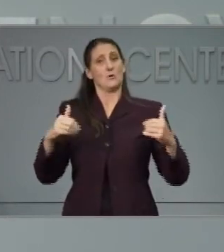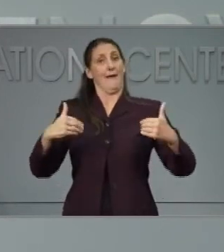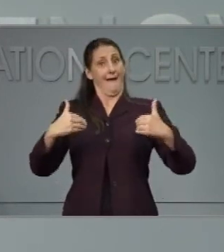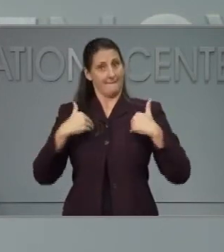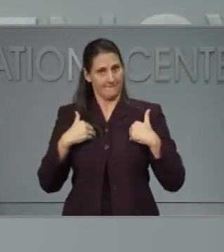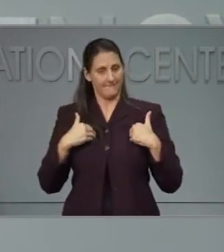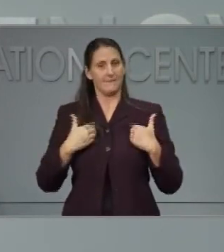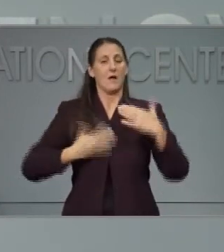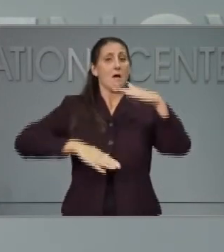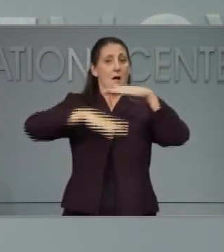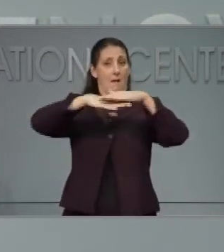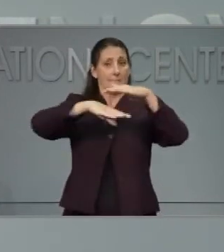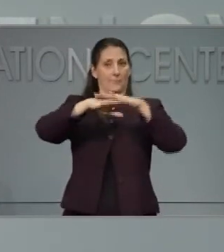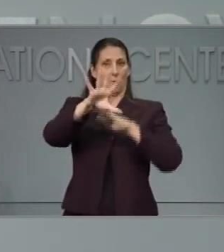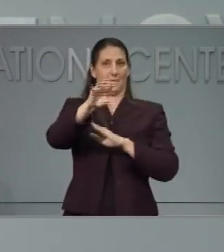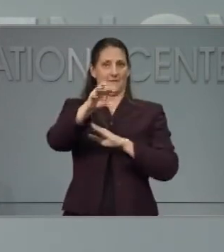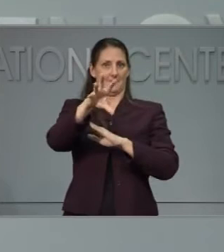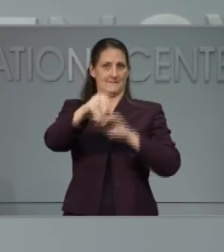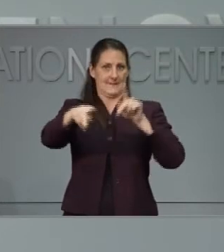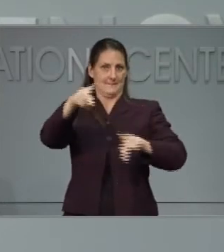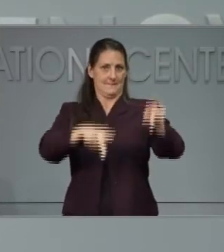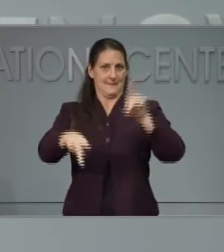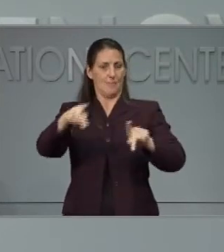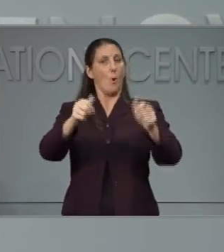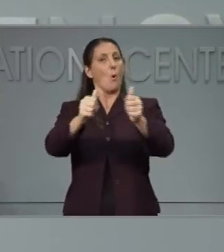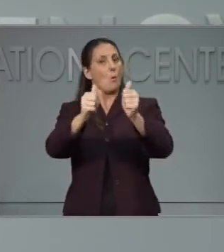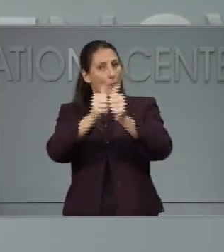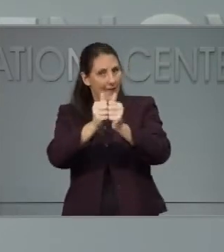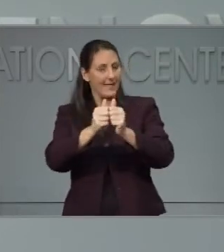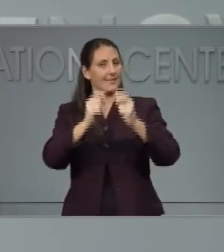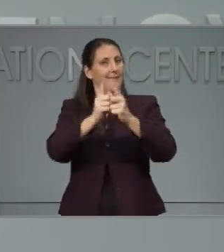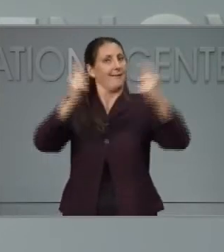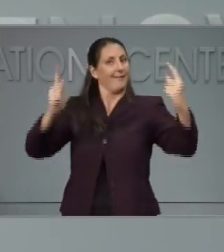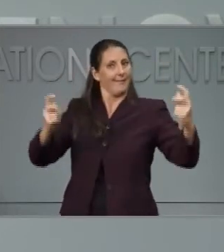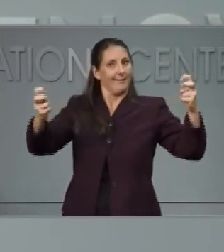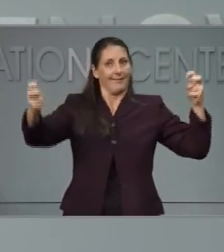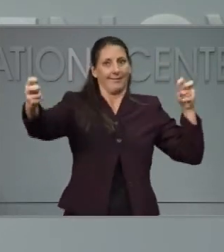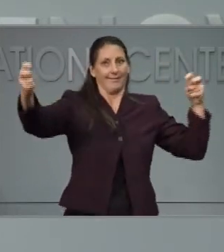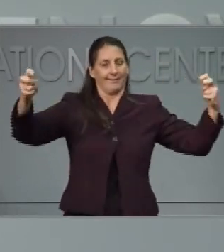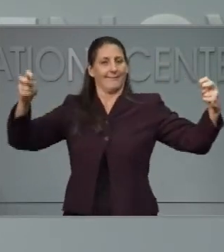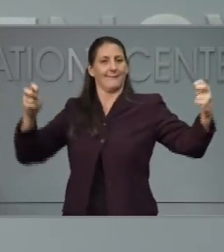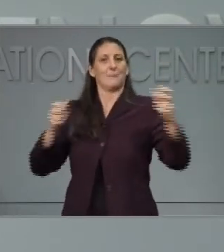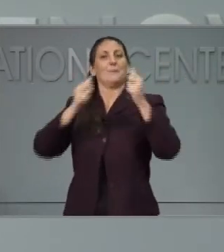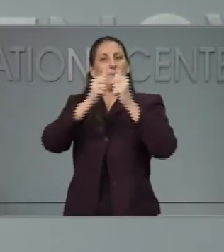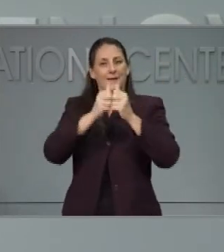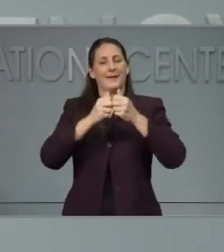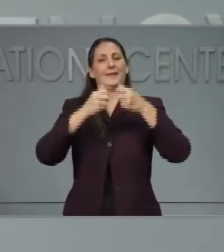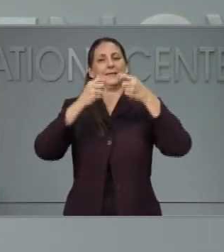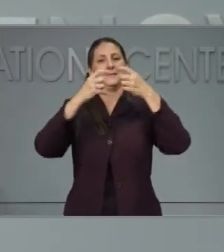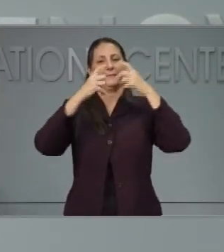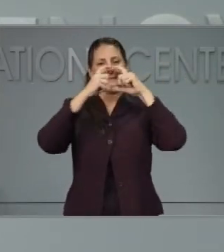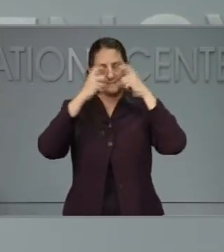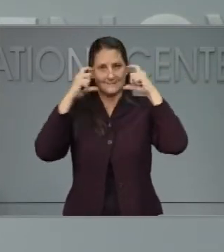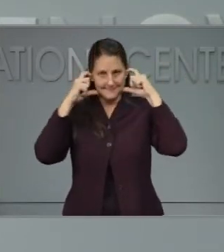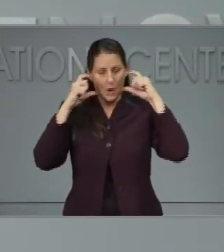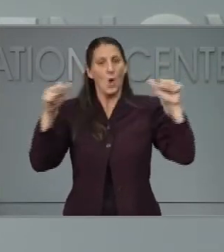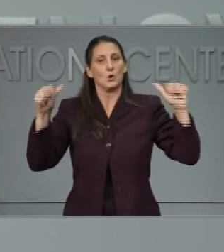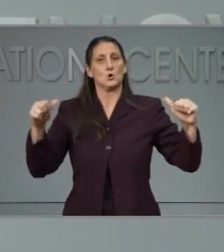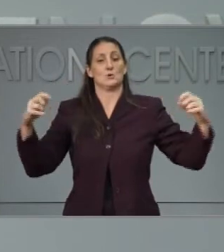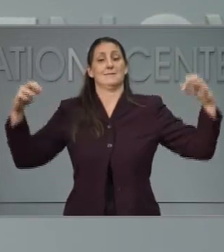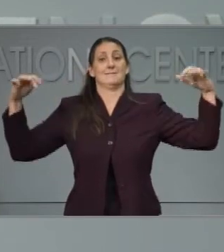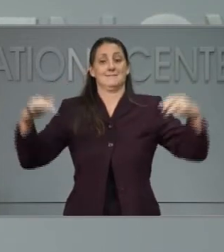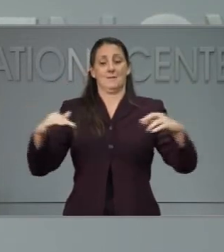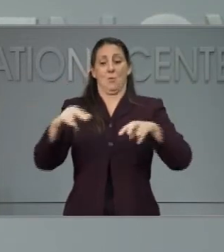distance, hopefully were wearing masks, could be outdoors watching something like that. Again, for professional